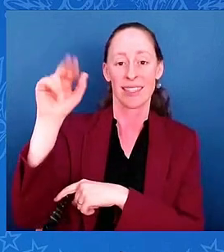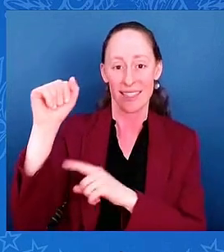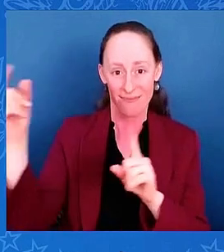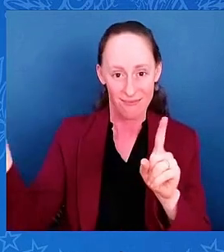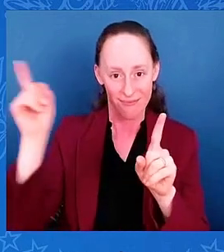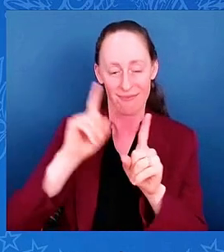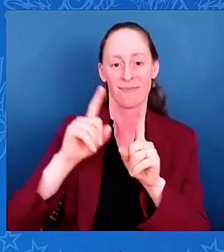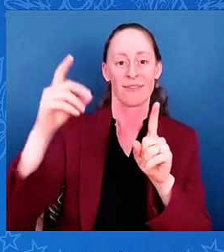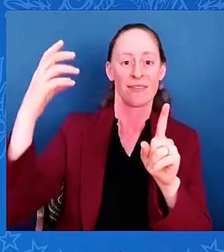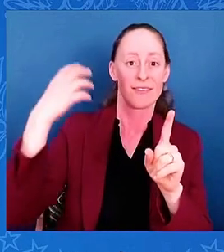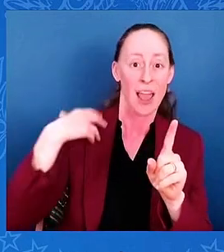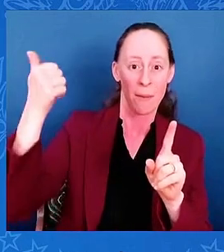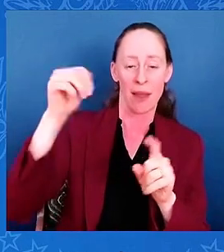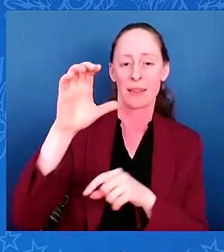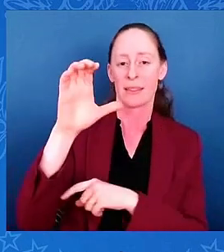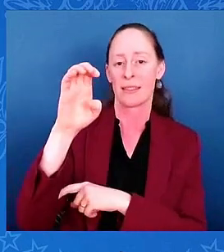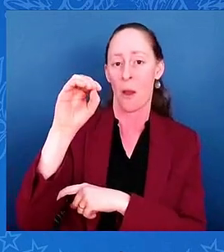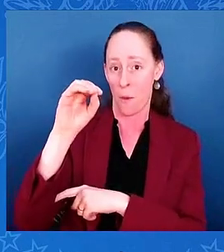Chiefs, Clark Hunt.